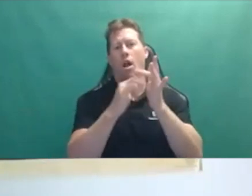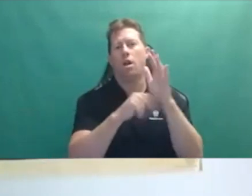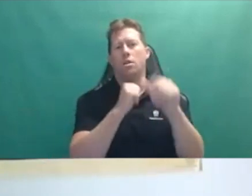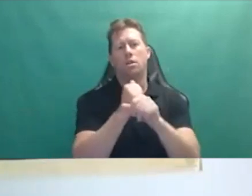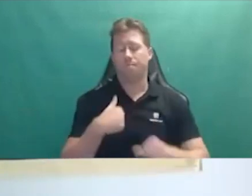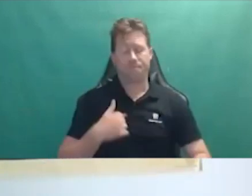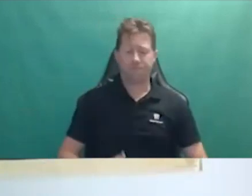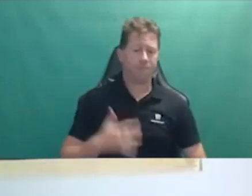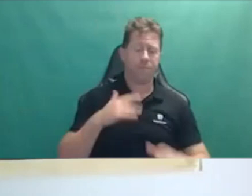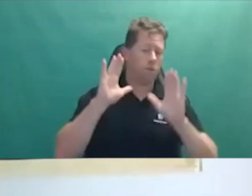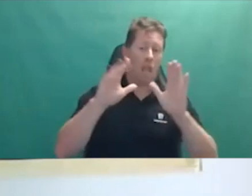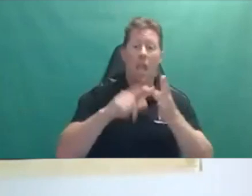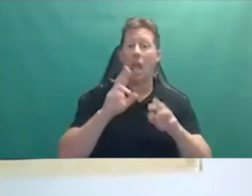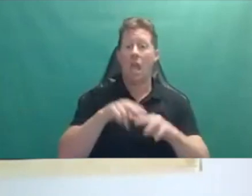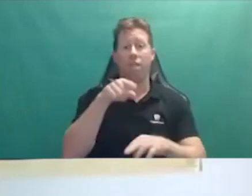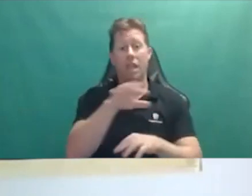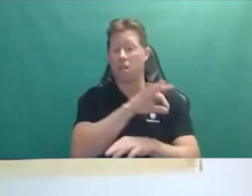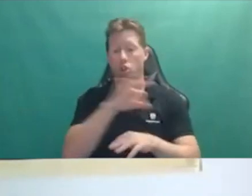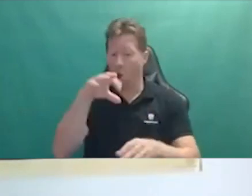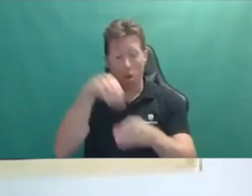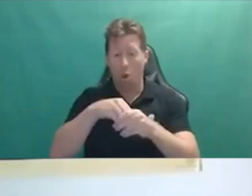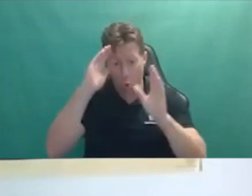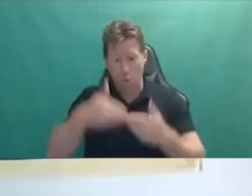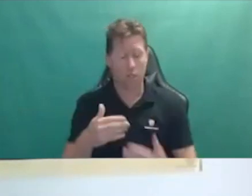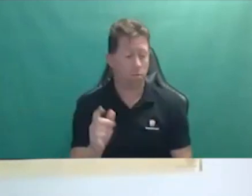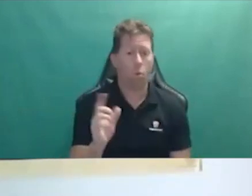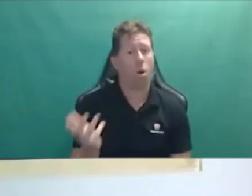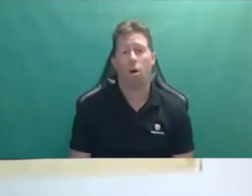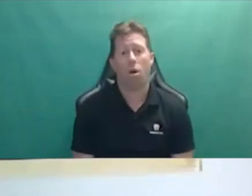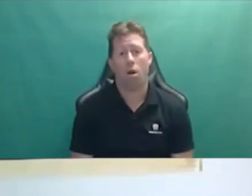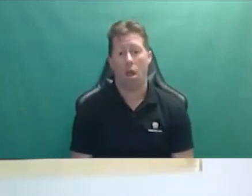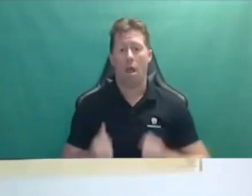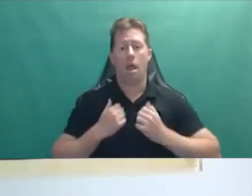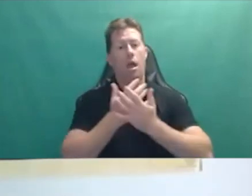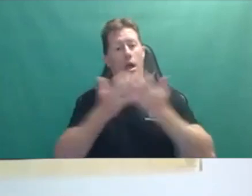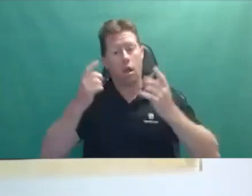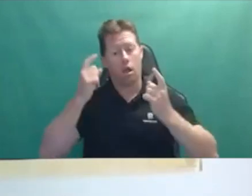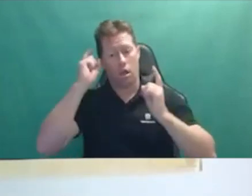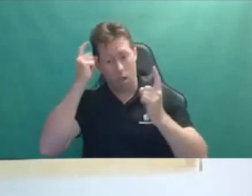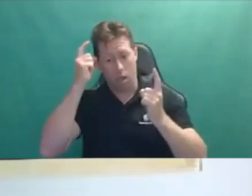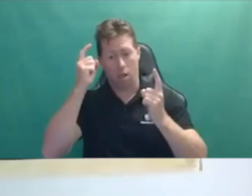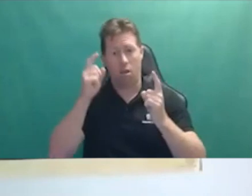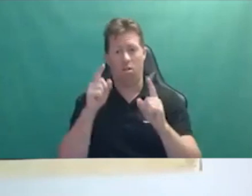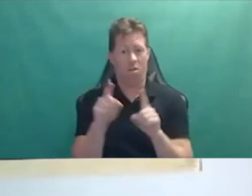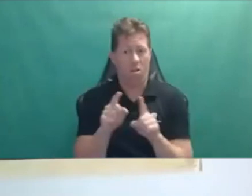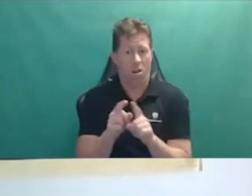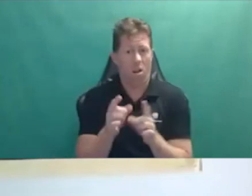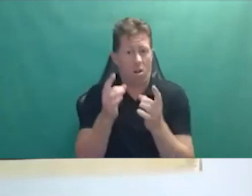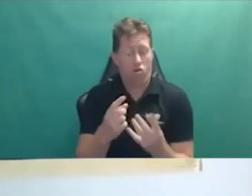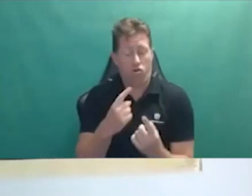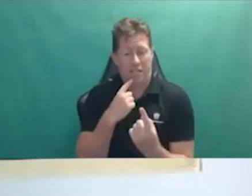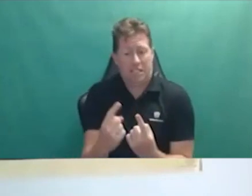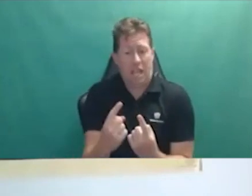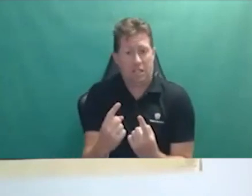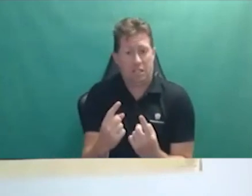is not part of autism, I don't know what is, for starters. And my biggest concern here is, as has already kind of been explained, if